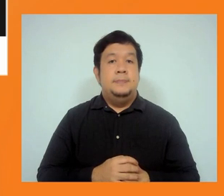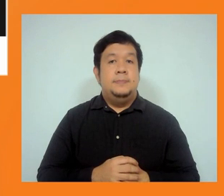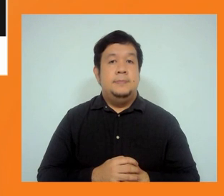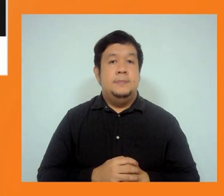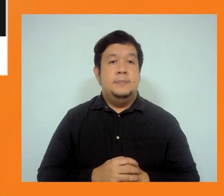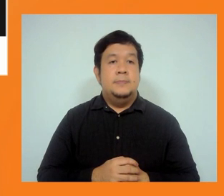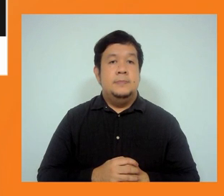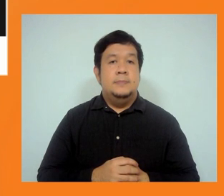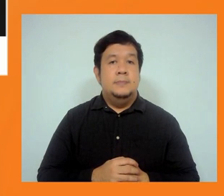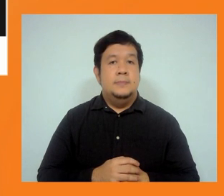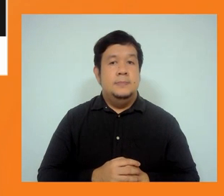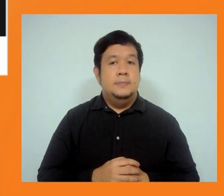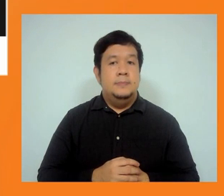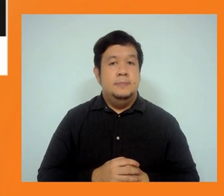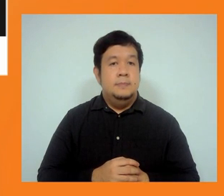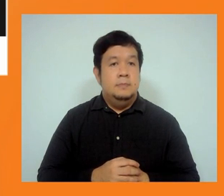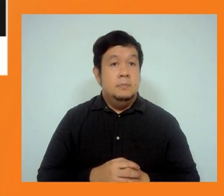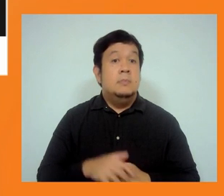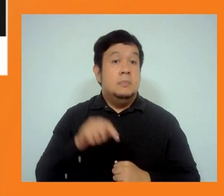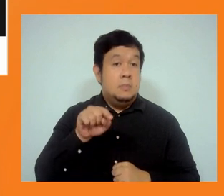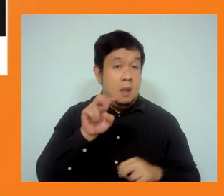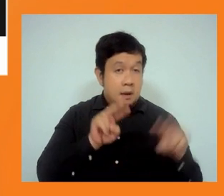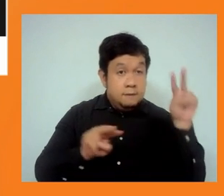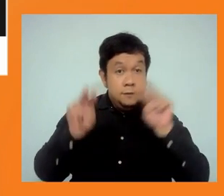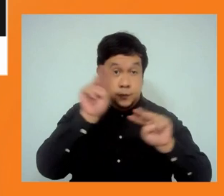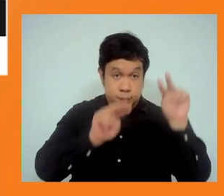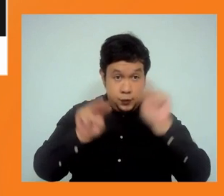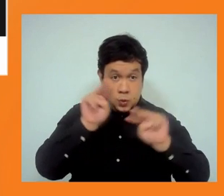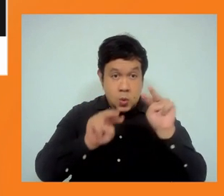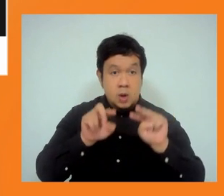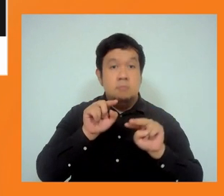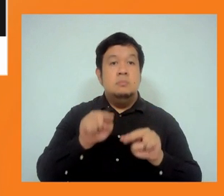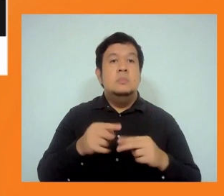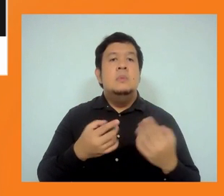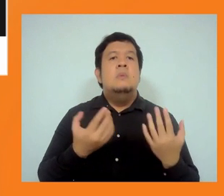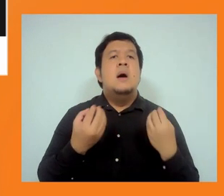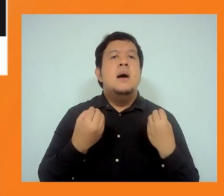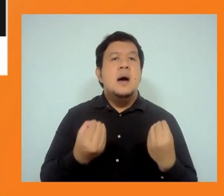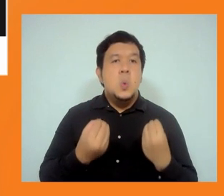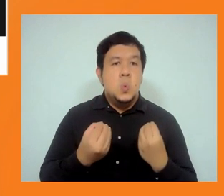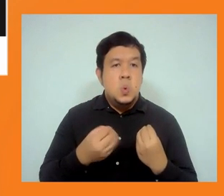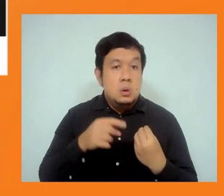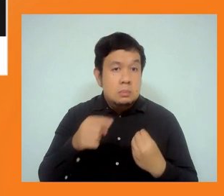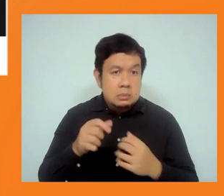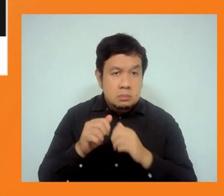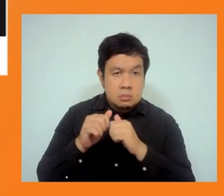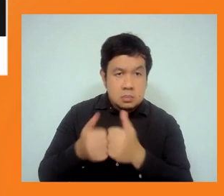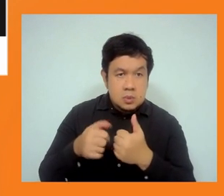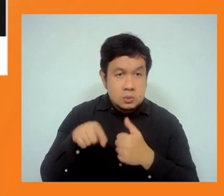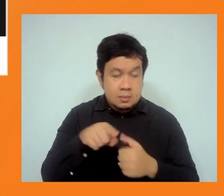we must be able to answer the how, not only the what. And next, please.